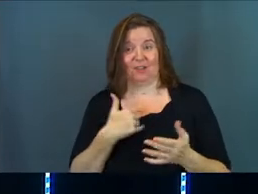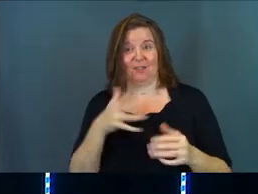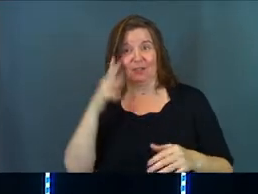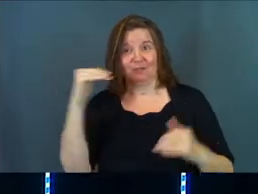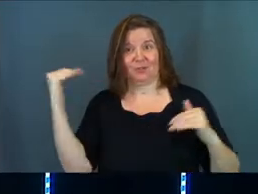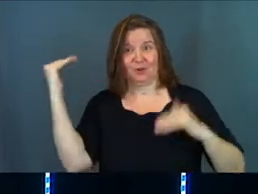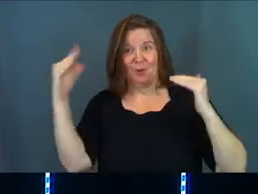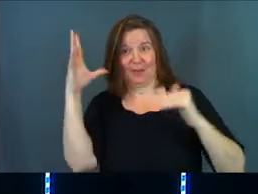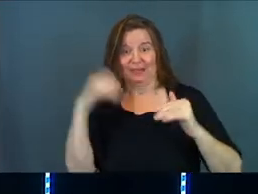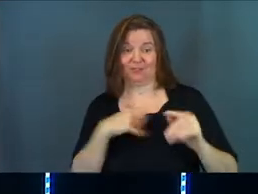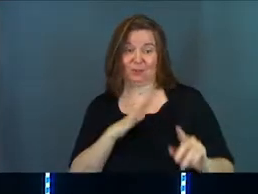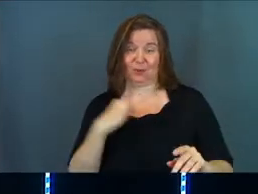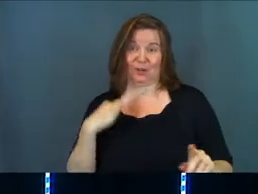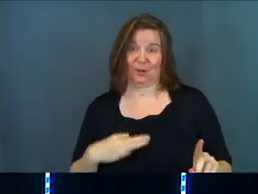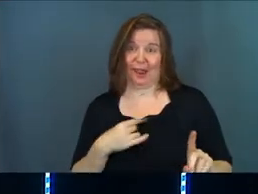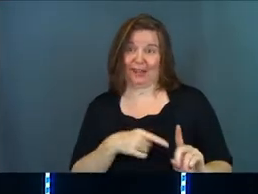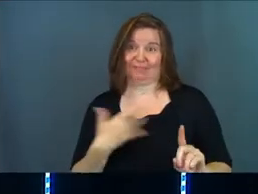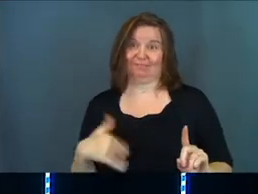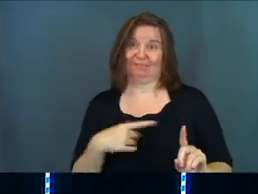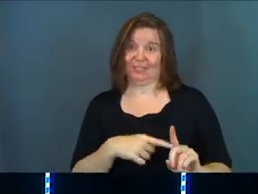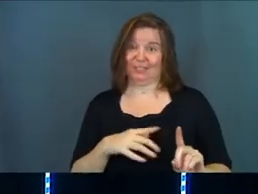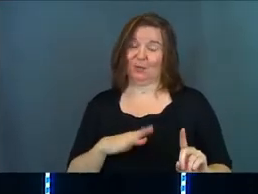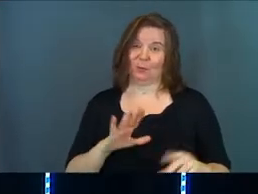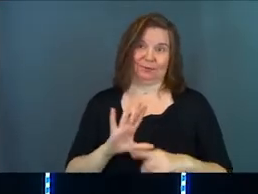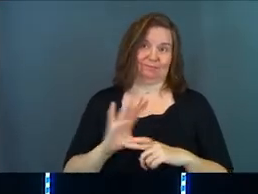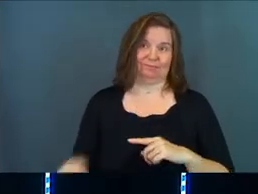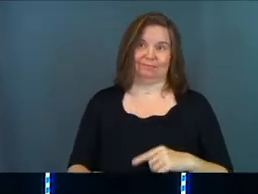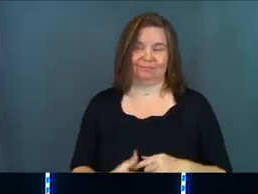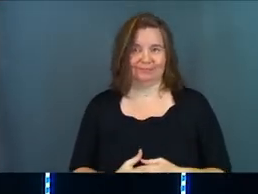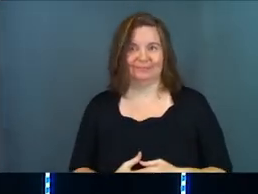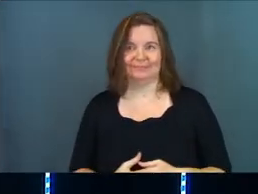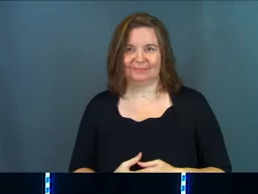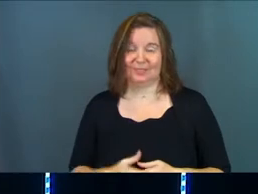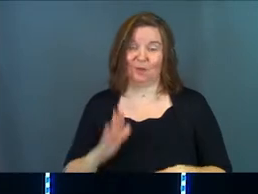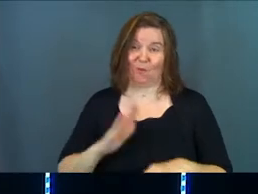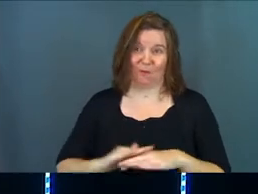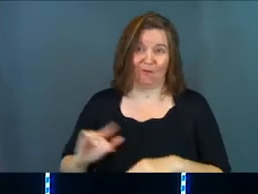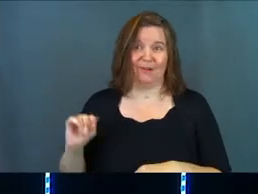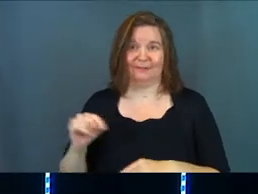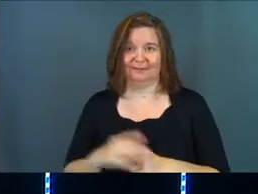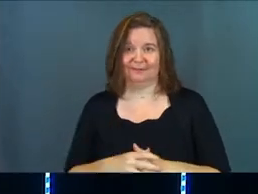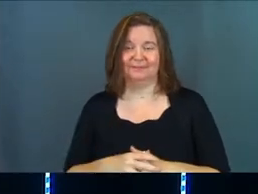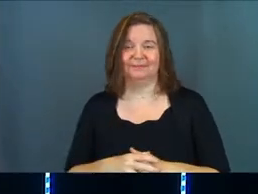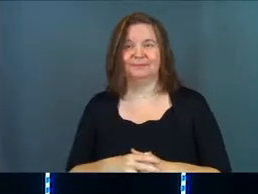say that to her credit. She was on it. She was on it.